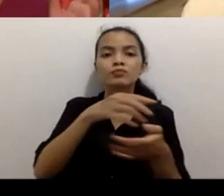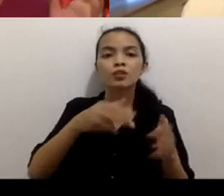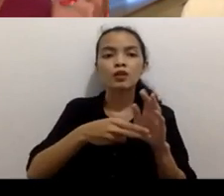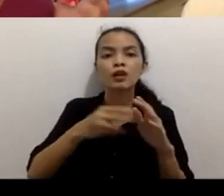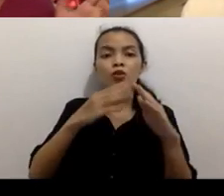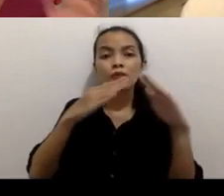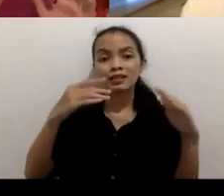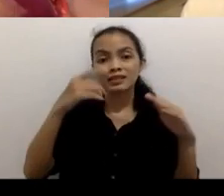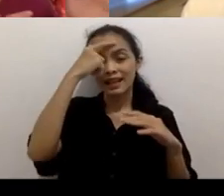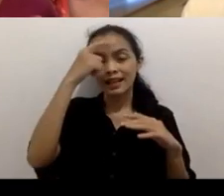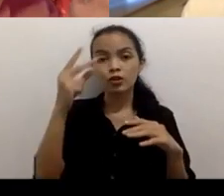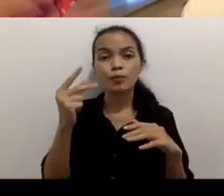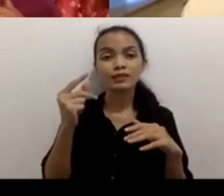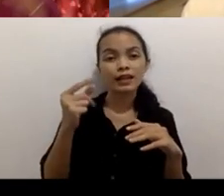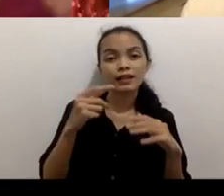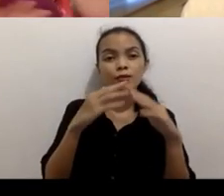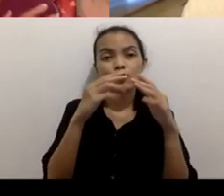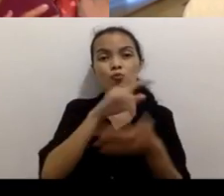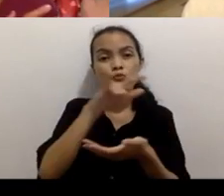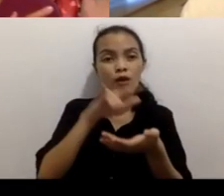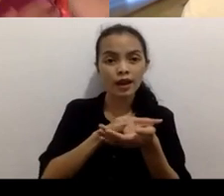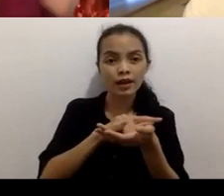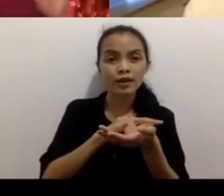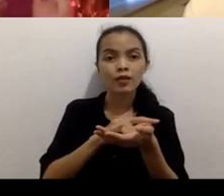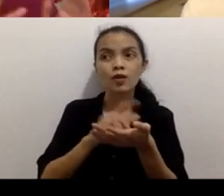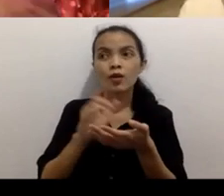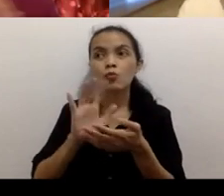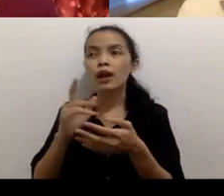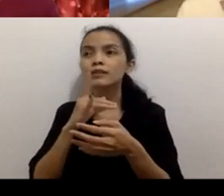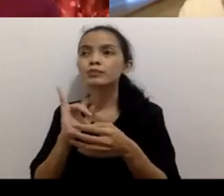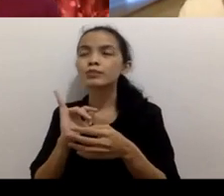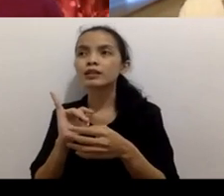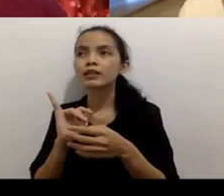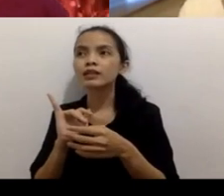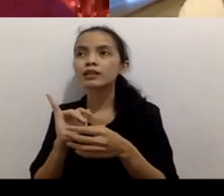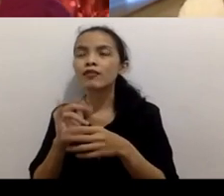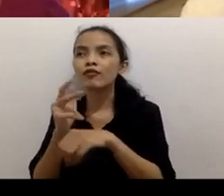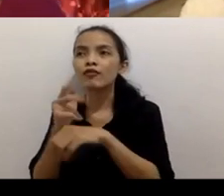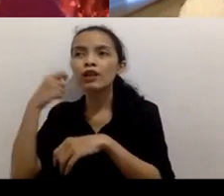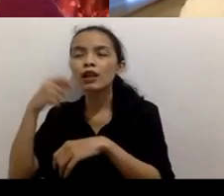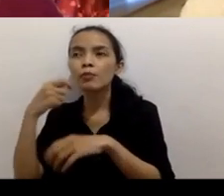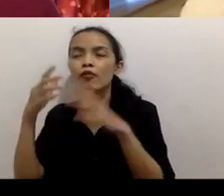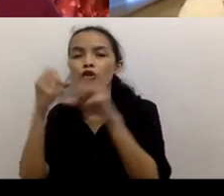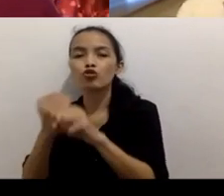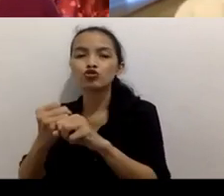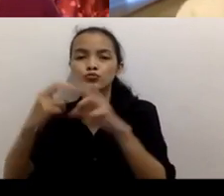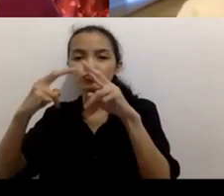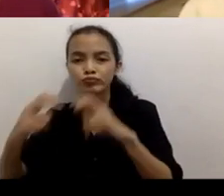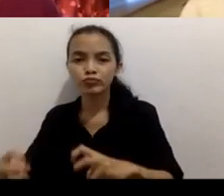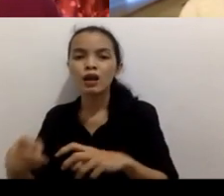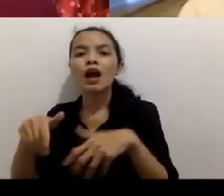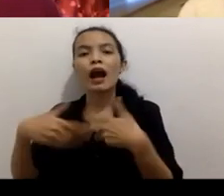this story instead of you know the investigative original or you know the trailer and the others yeah